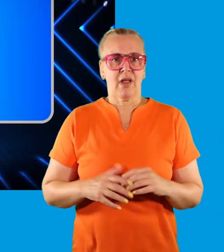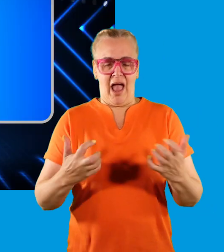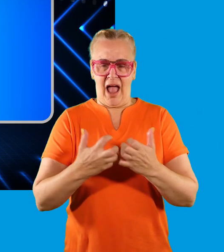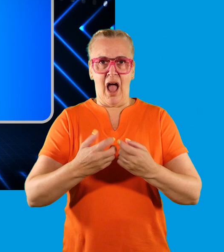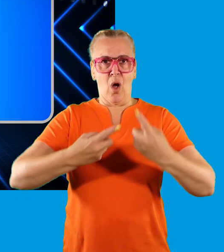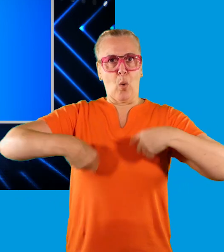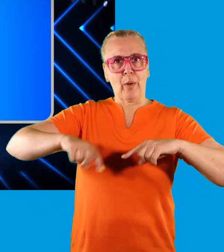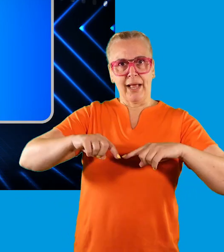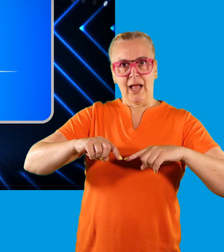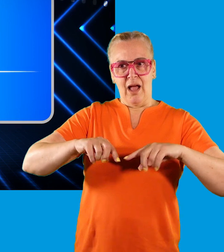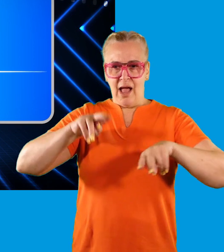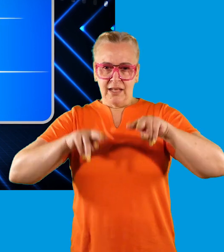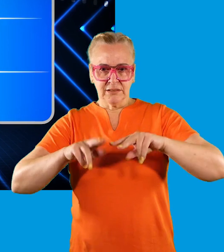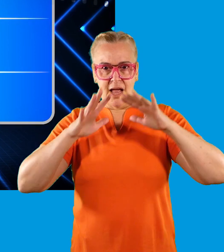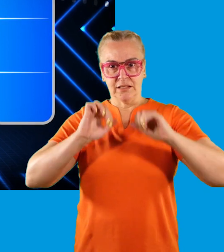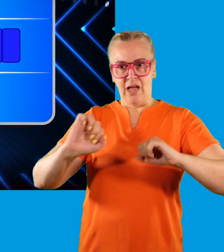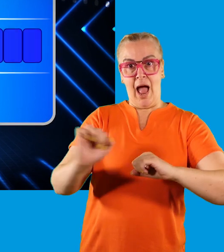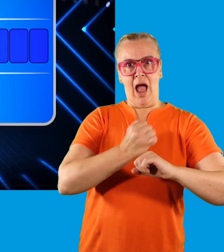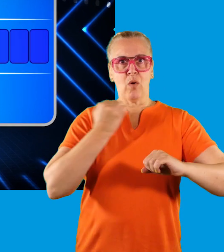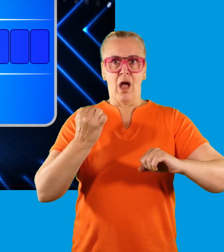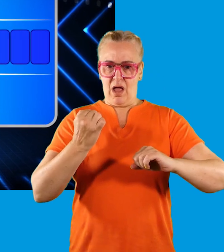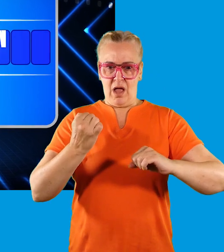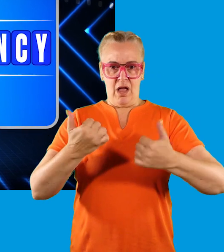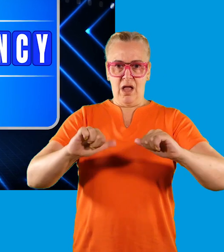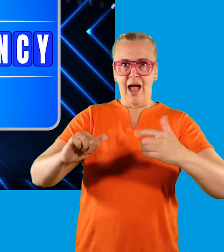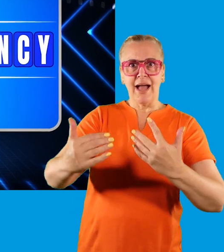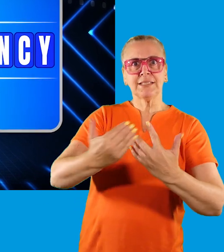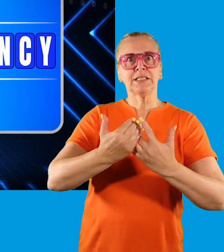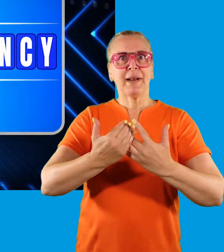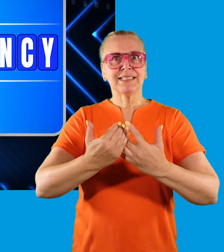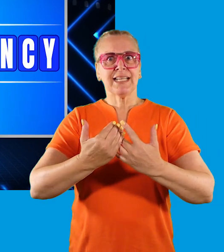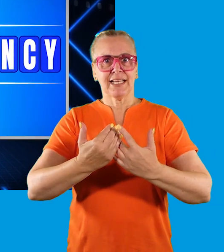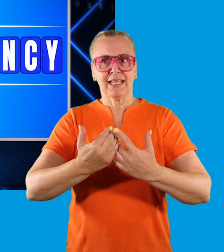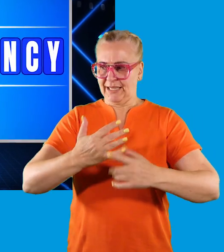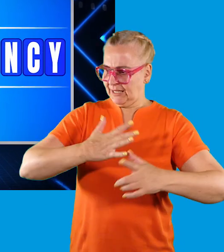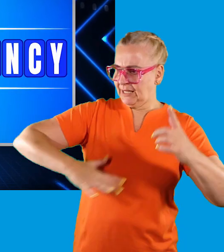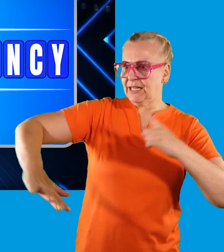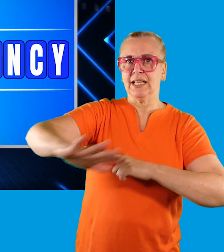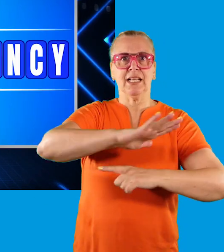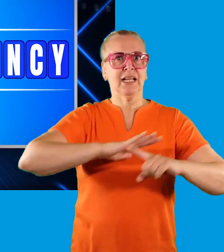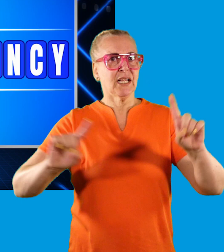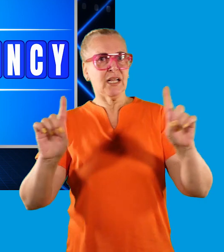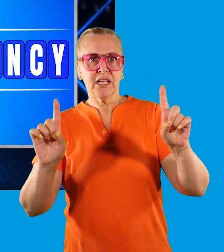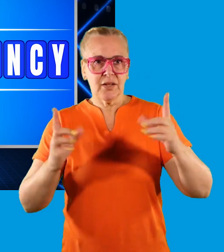How do we assess our accessibility? We start with transparency.